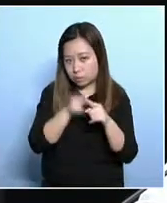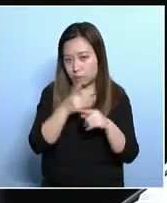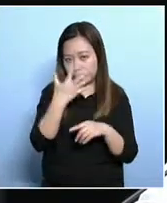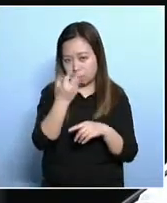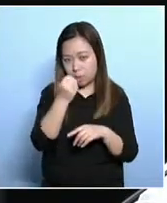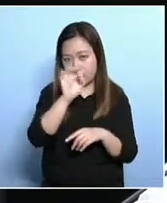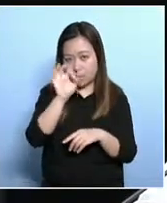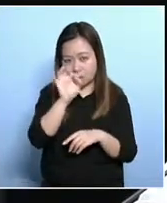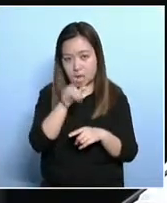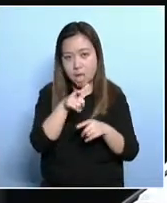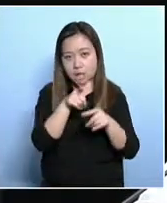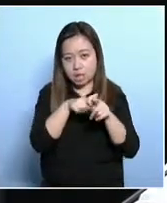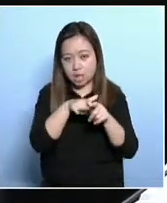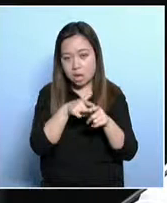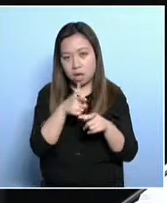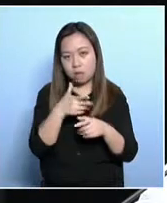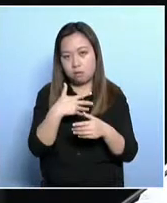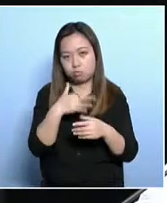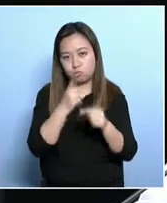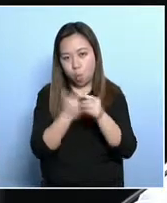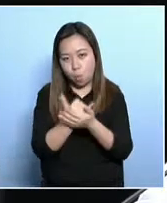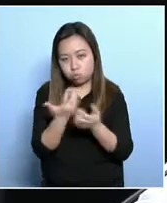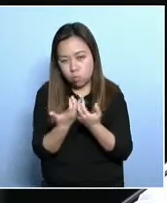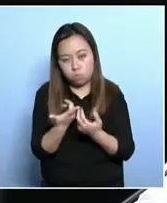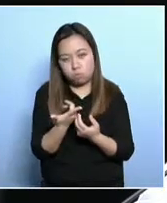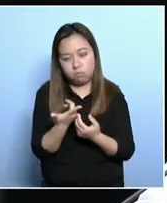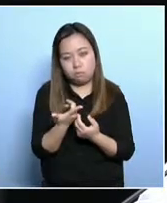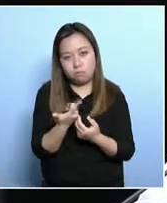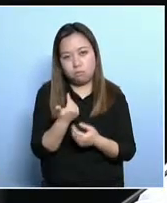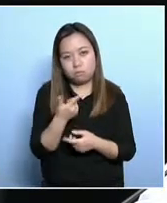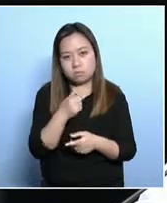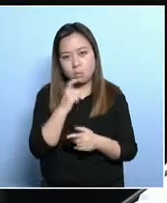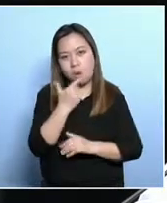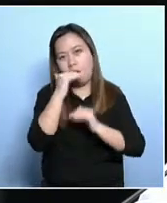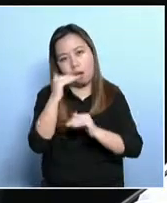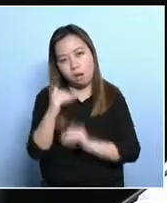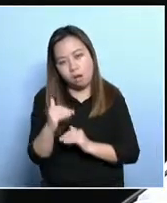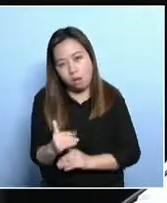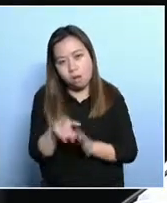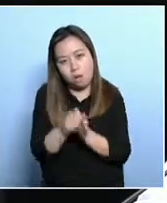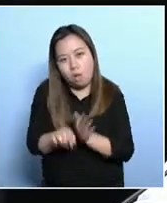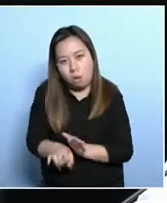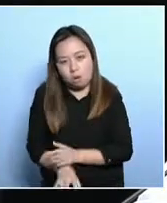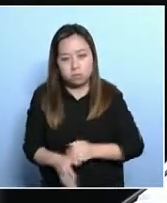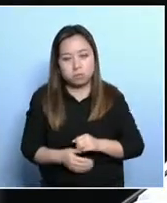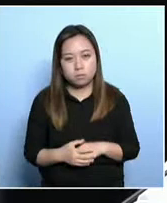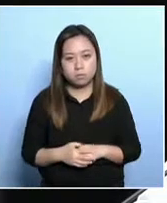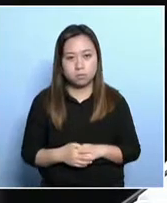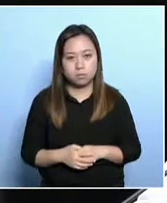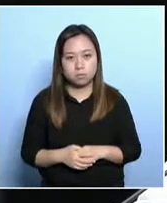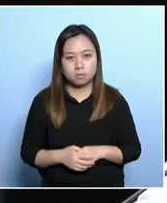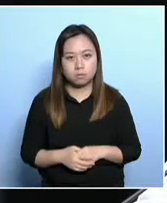value. It's based on 50% of median household income. There are many